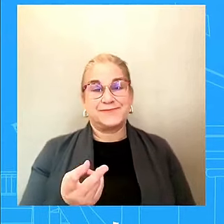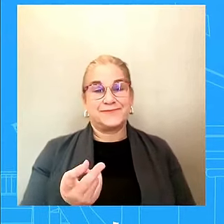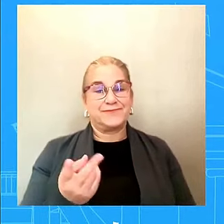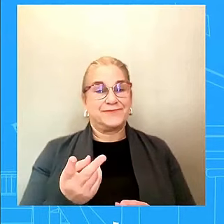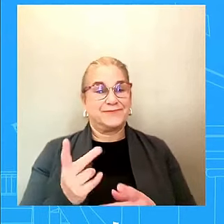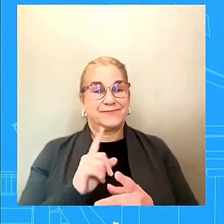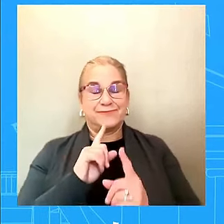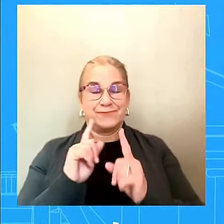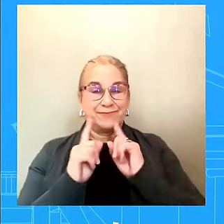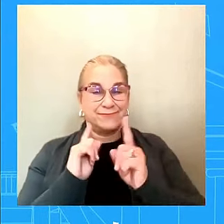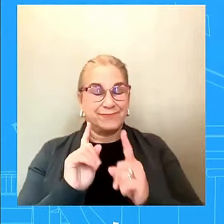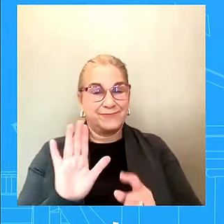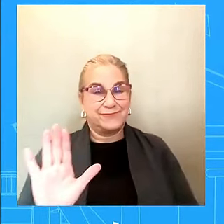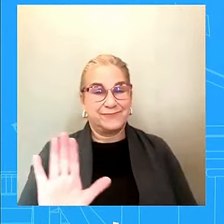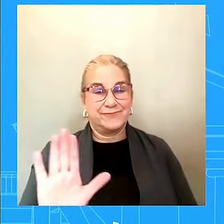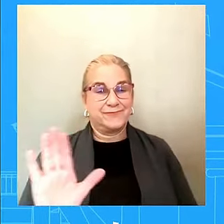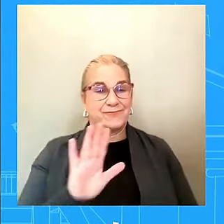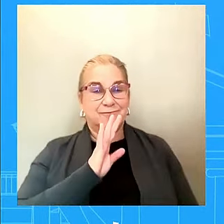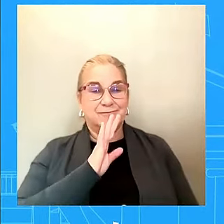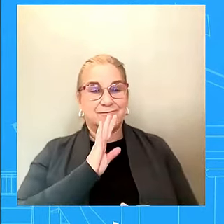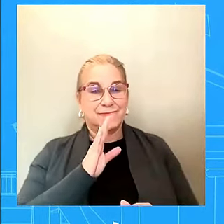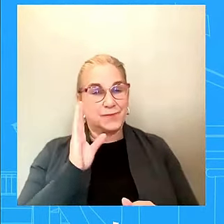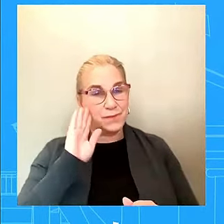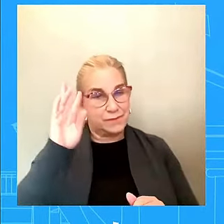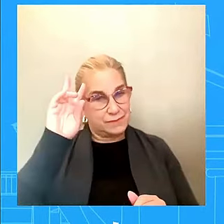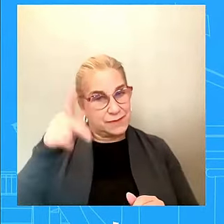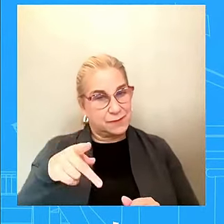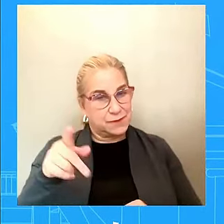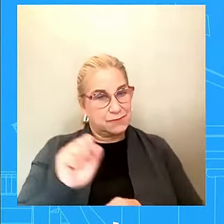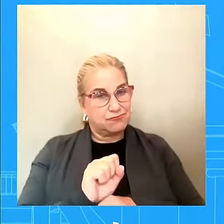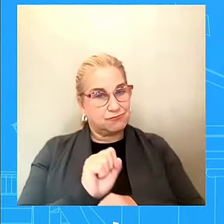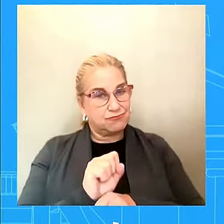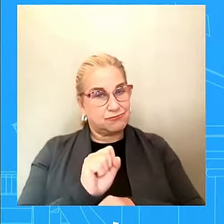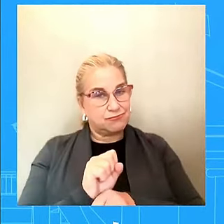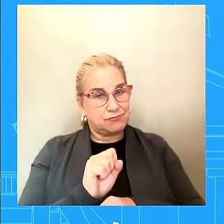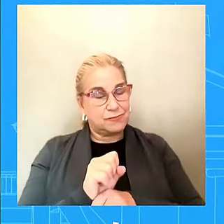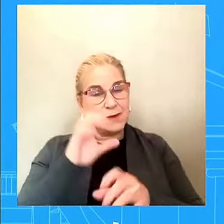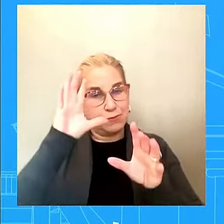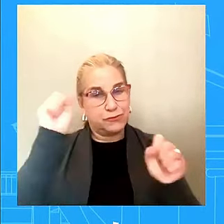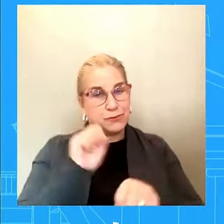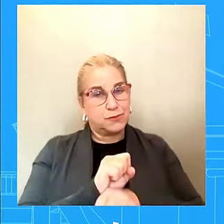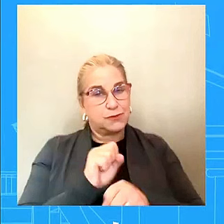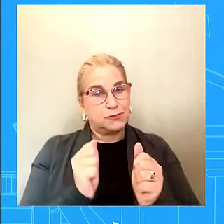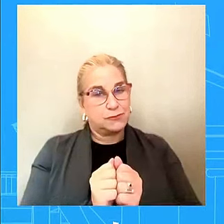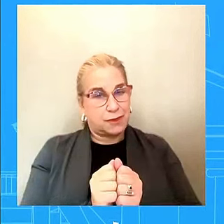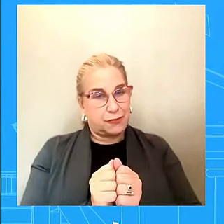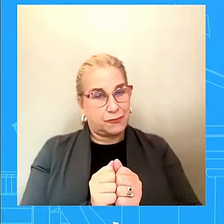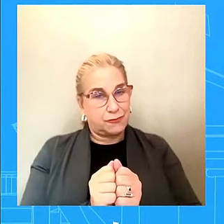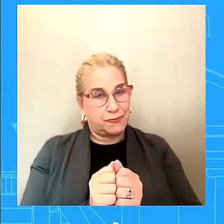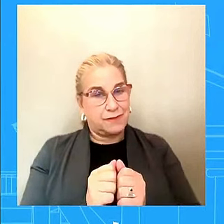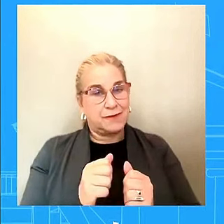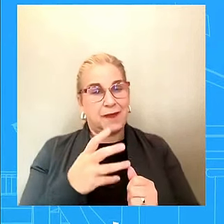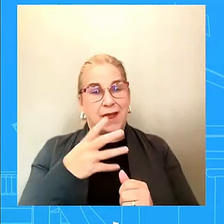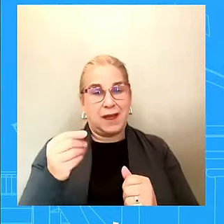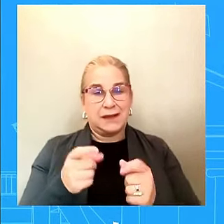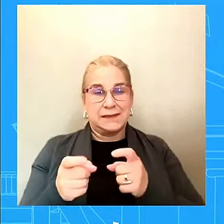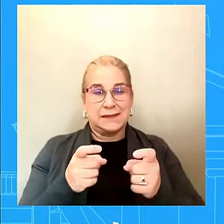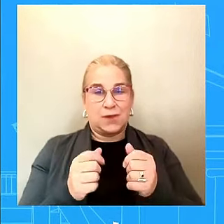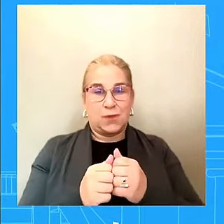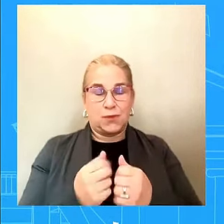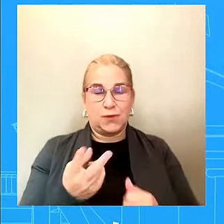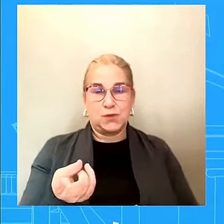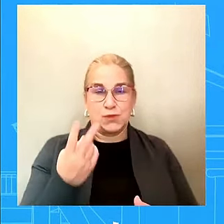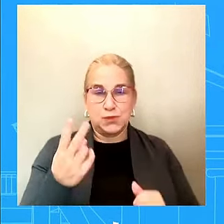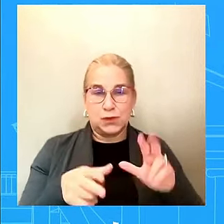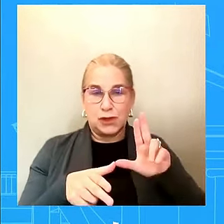As I just talked about the two hurricanes that came through, uh, you saw them, uh, working side by side and dealing with the impacts